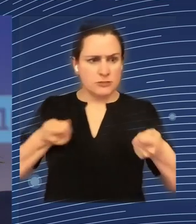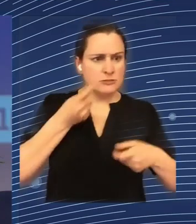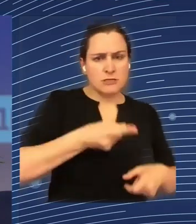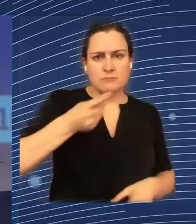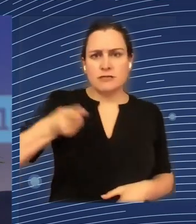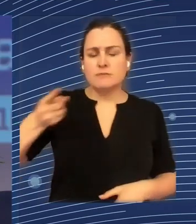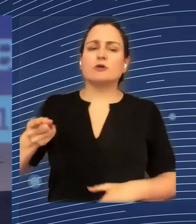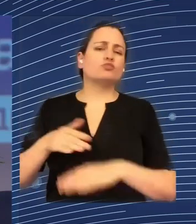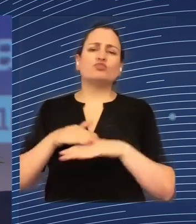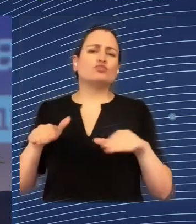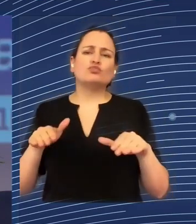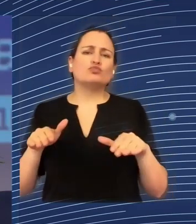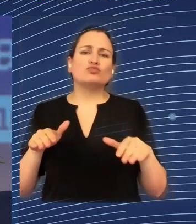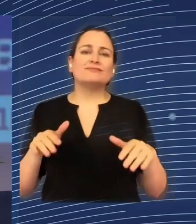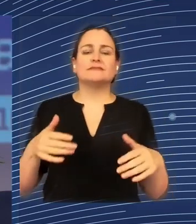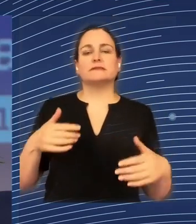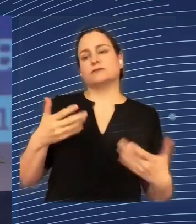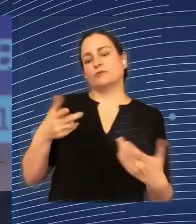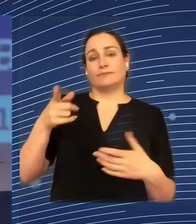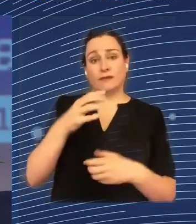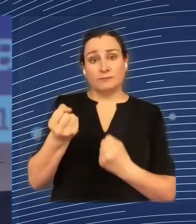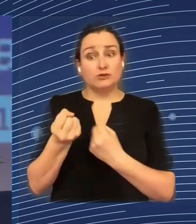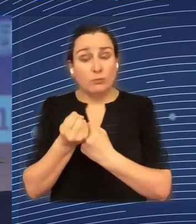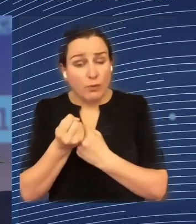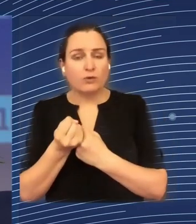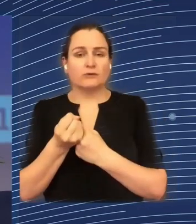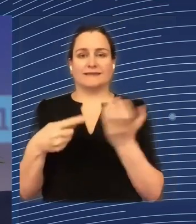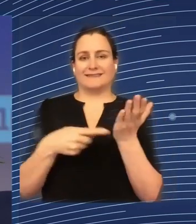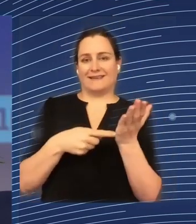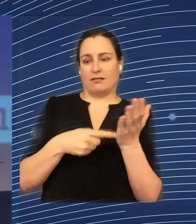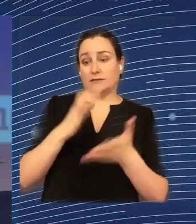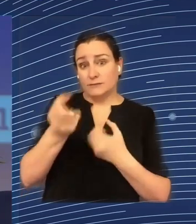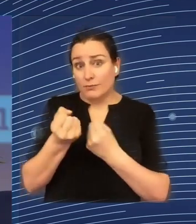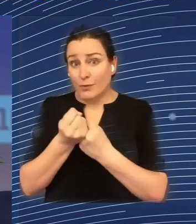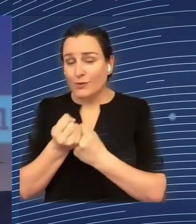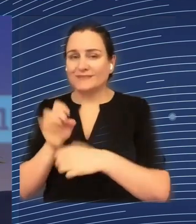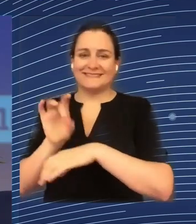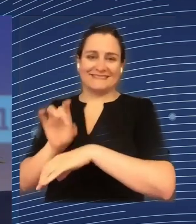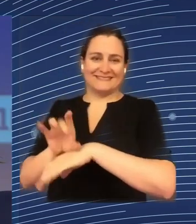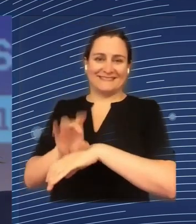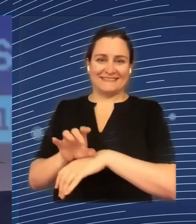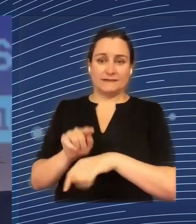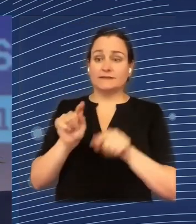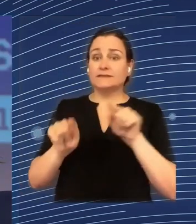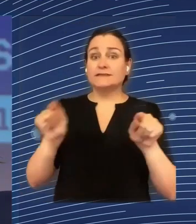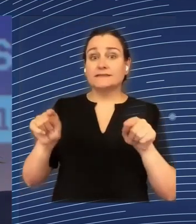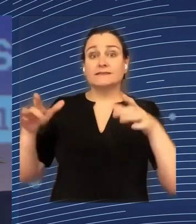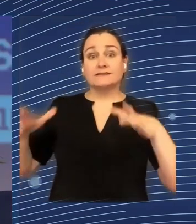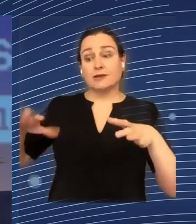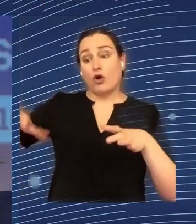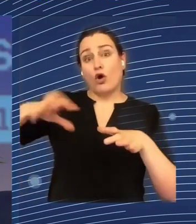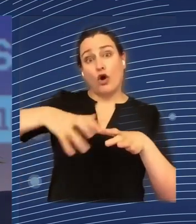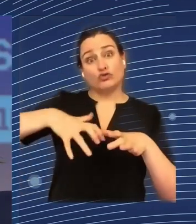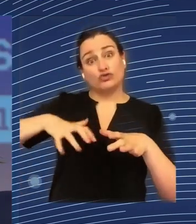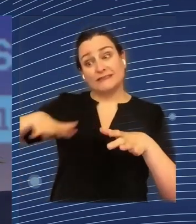advisory support, technical support to the regions who are stuck and lagging behind because they don't know how to do it